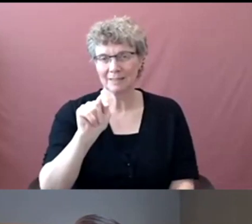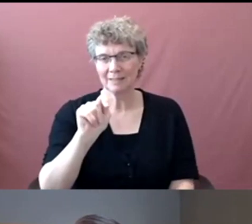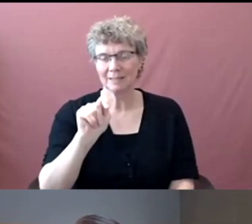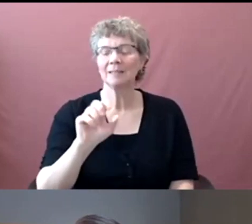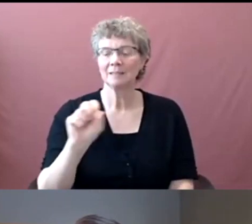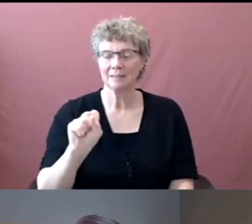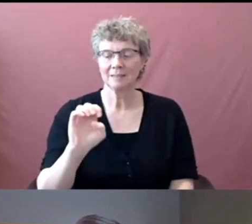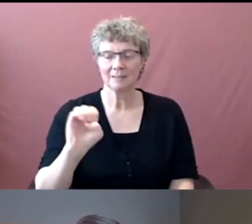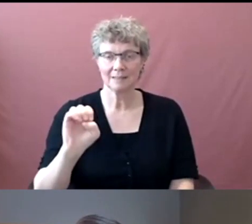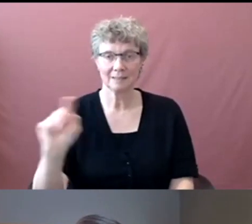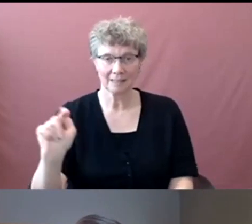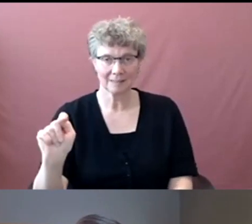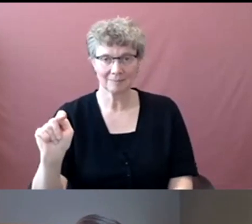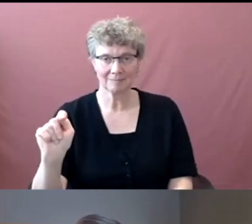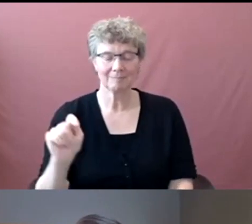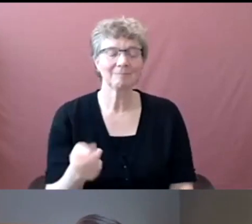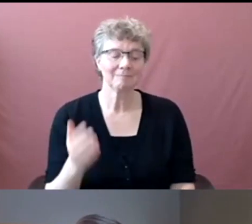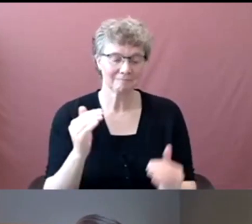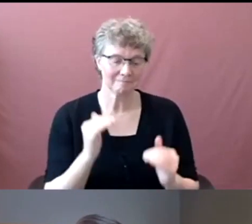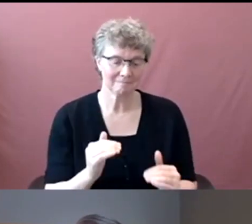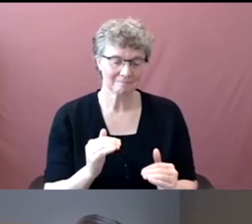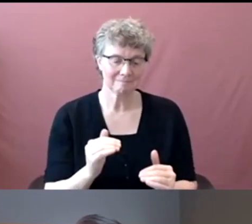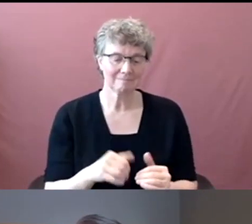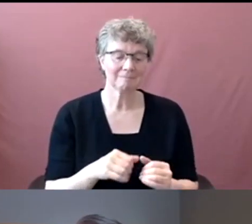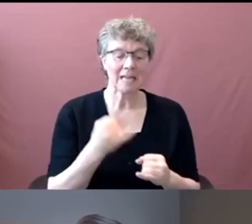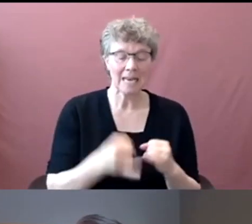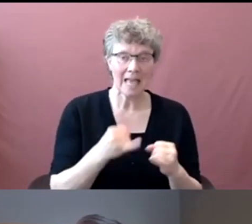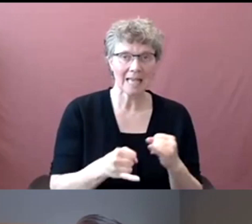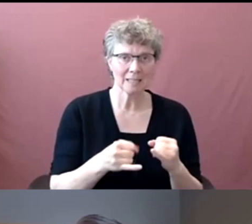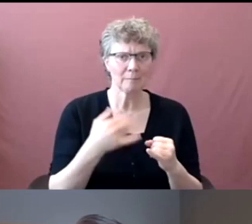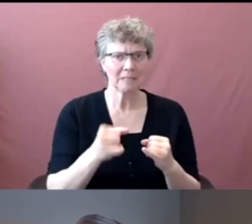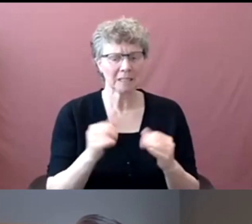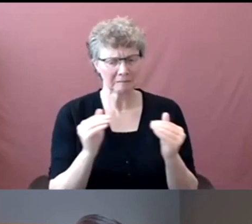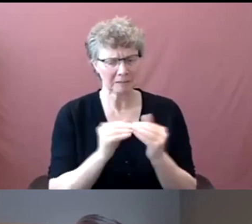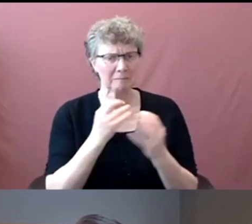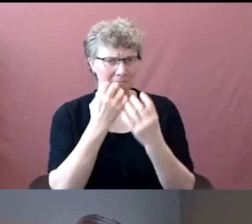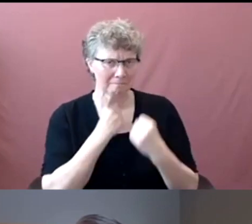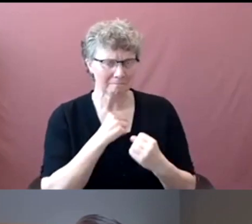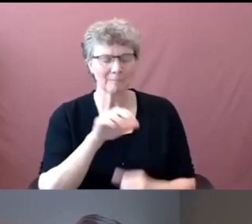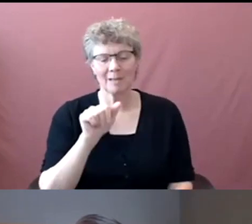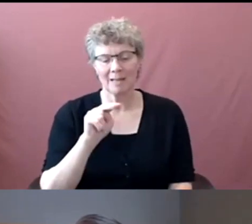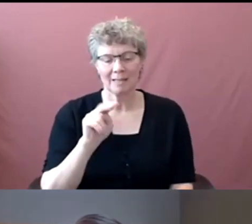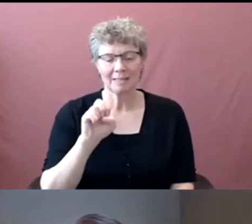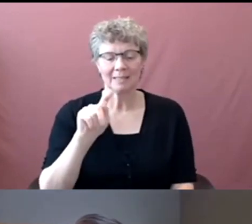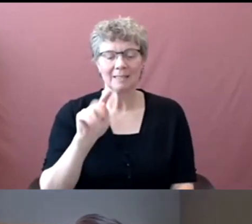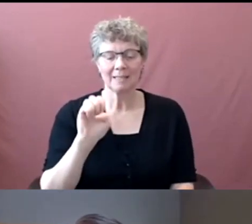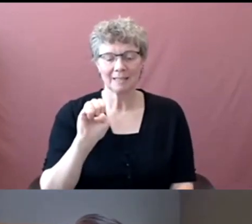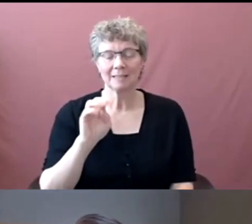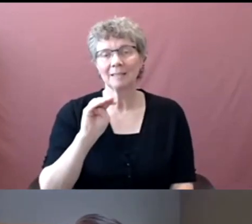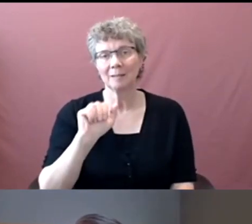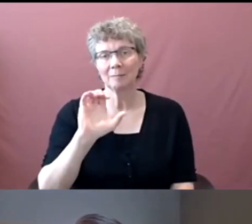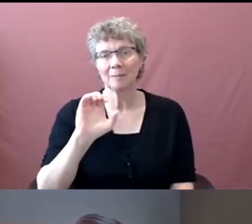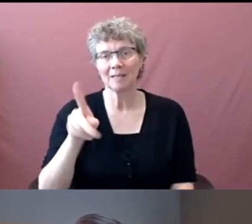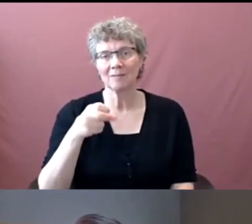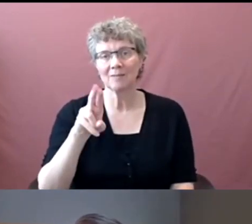Transformation. And last but certainly not least, Annette McPherson, HR Specialist